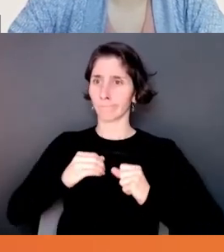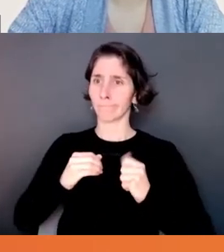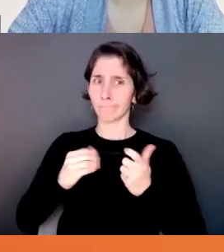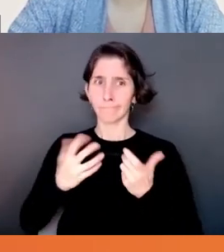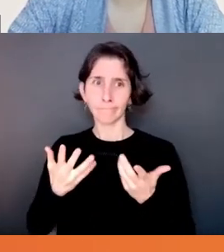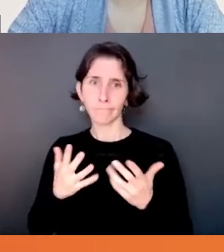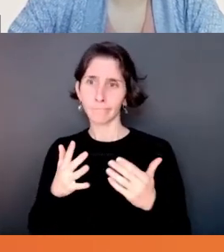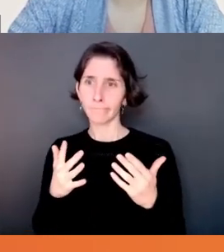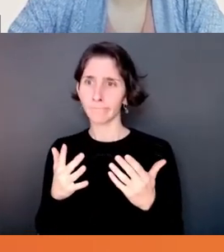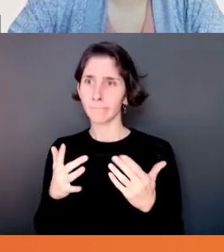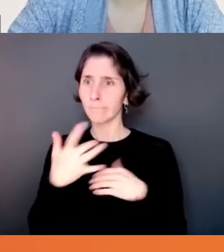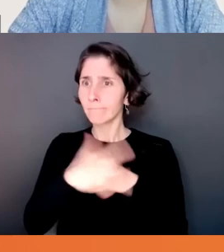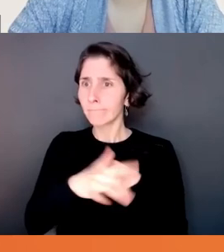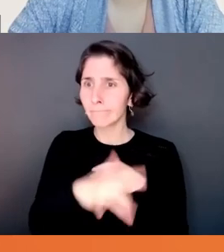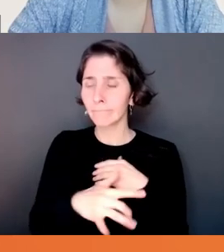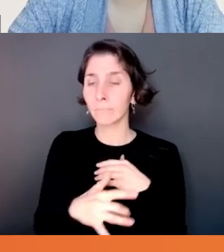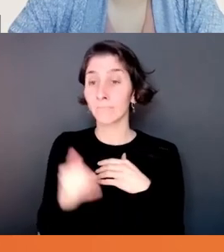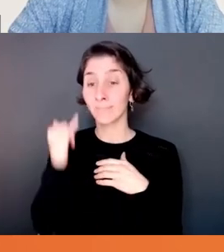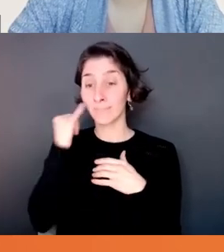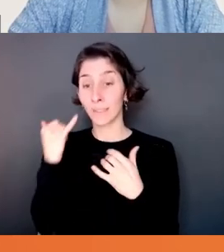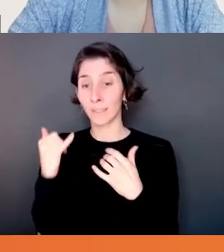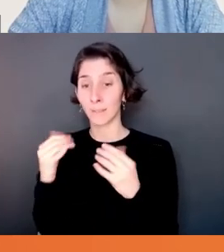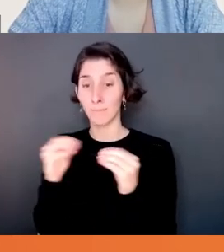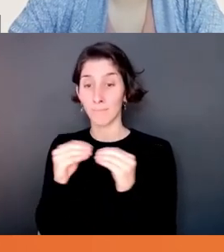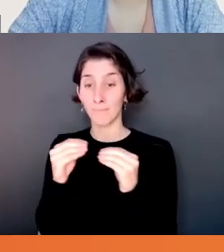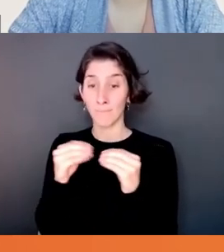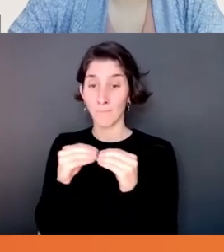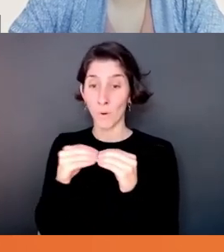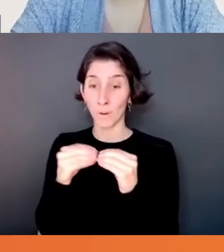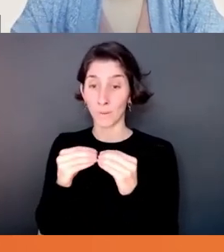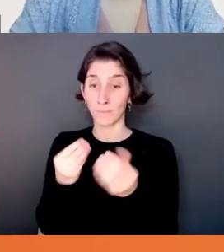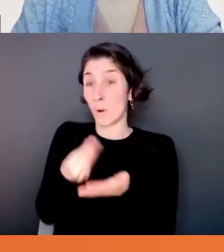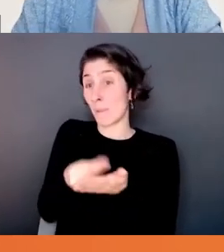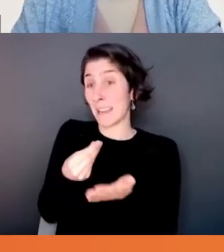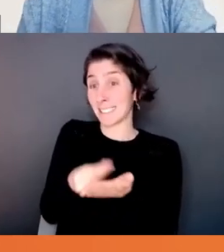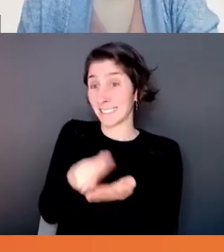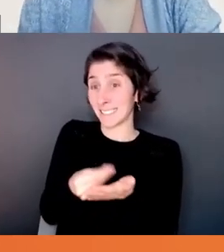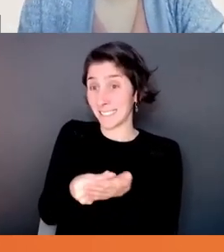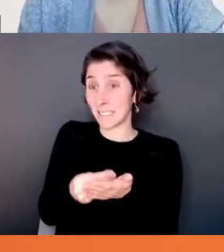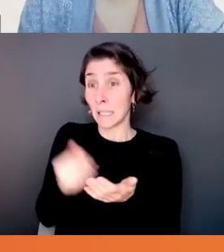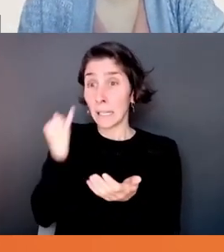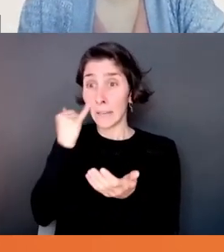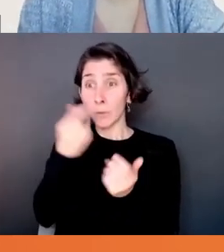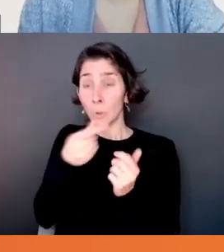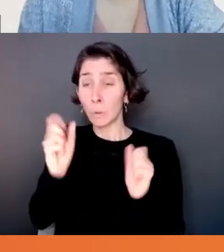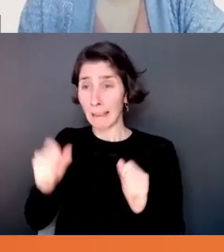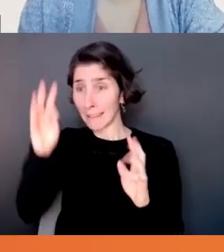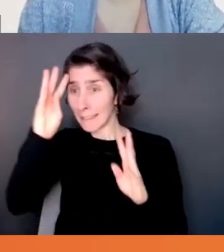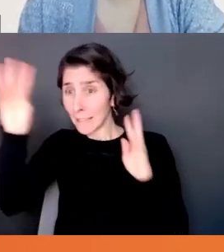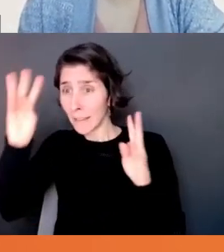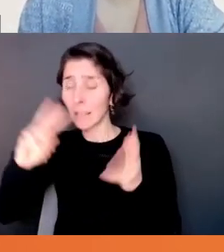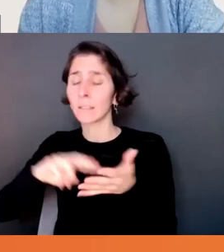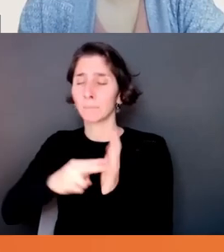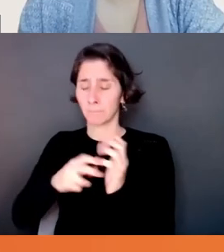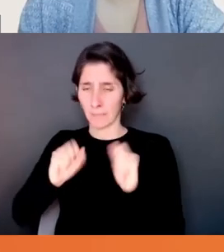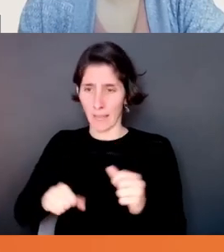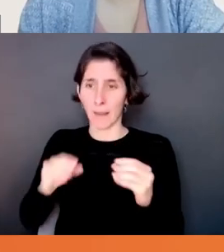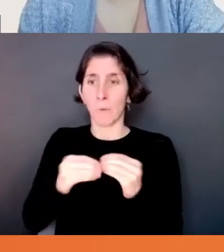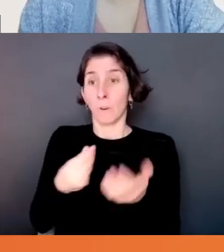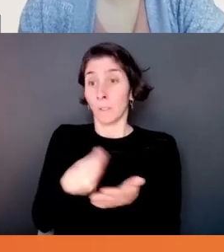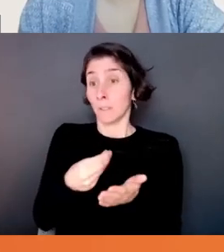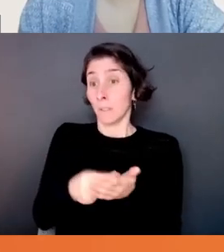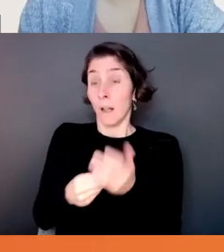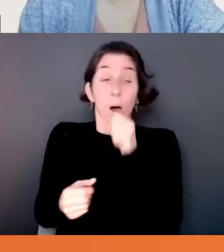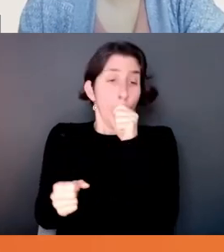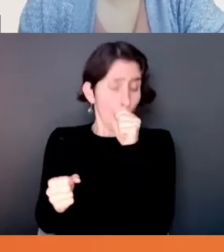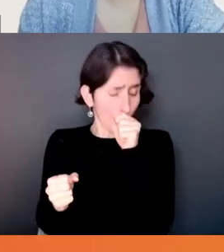today, there's probably a better way to do it. And if you can innovate that, you can actually create margin for yourself and give you the time that you actually